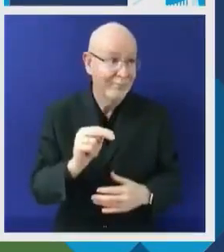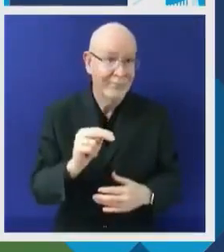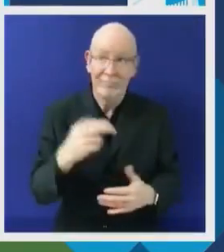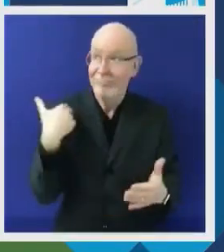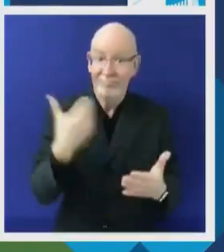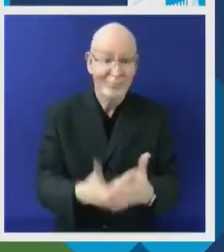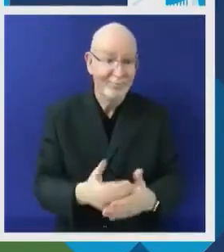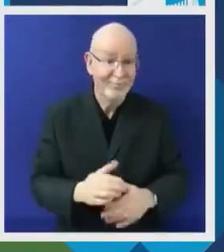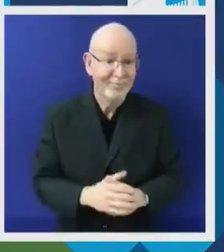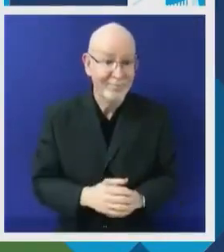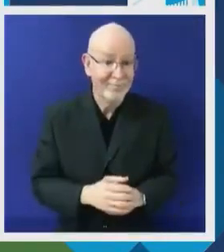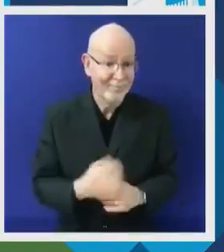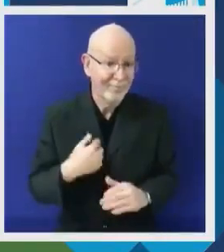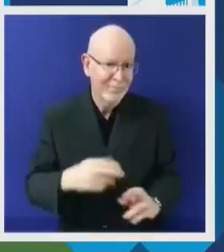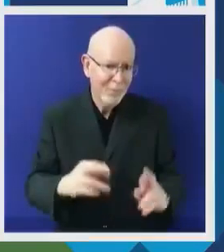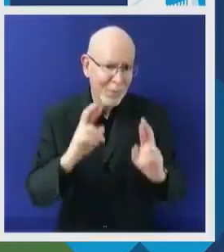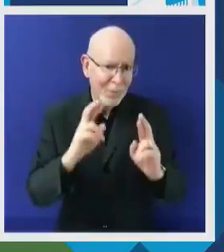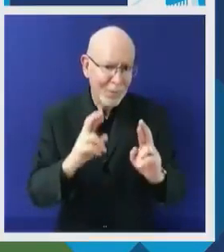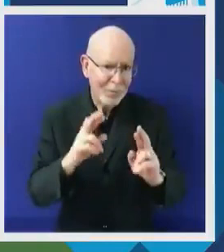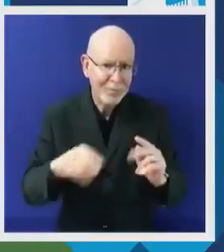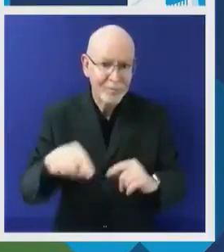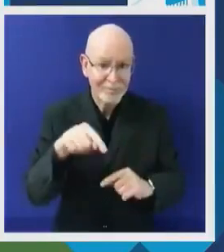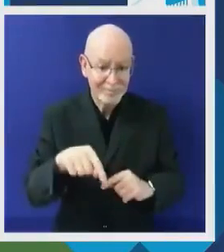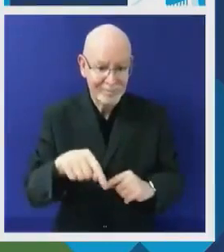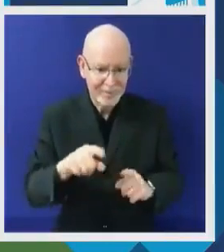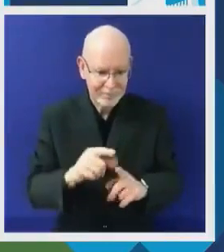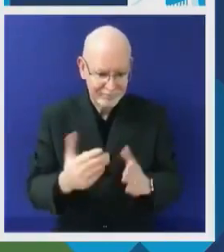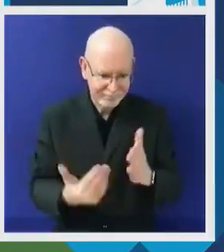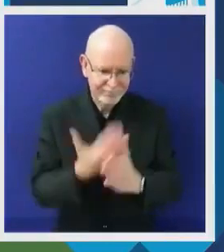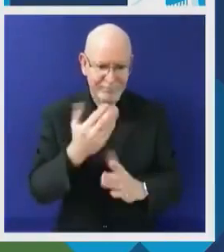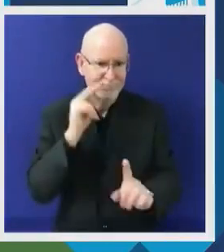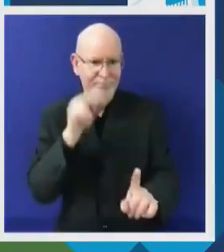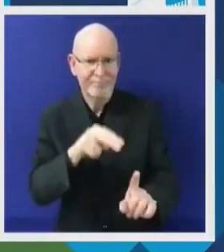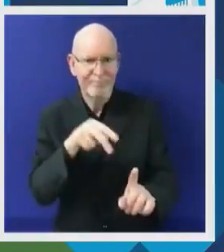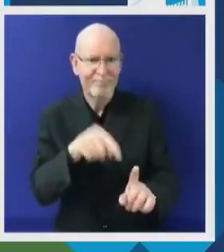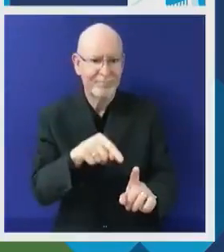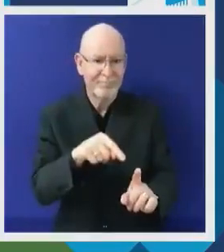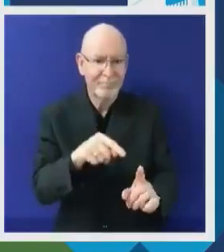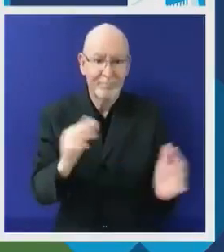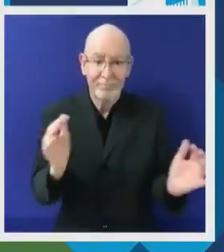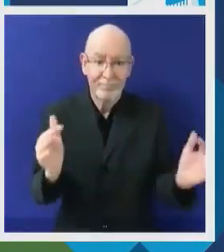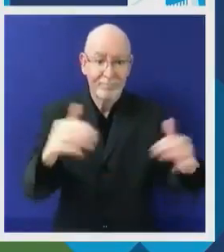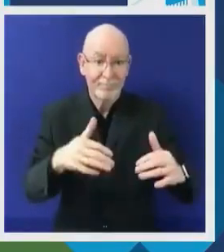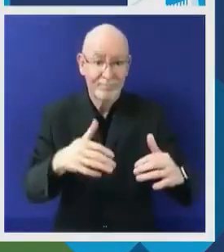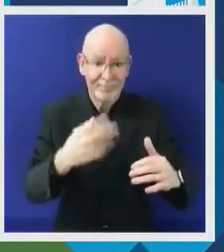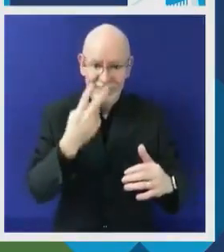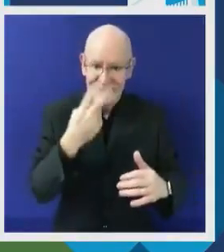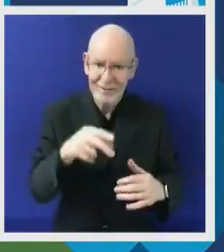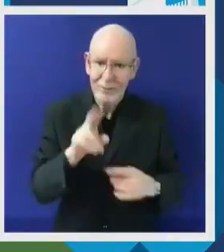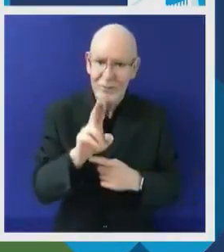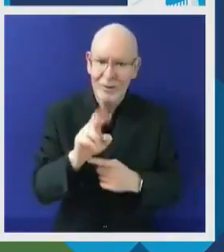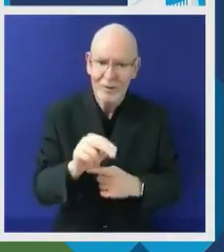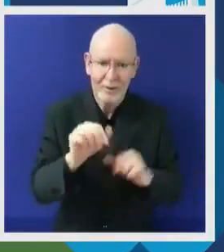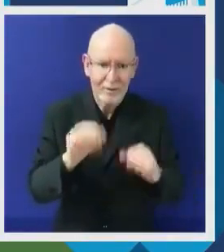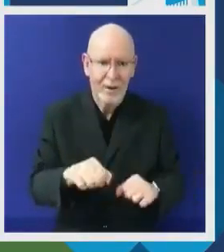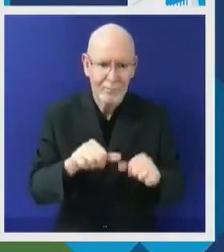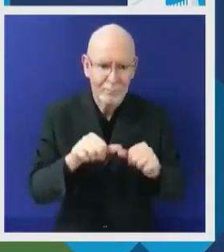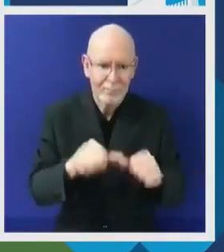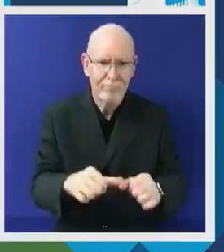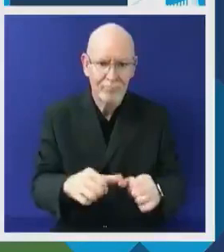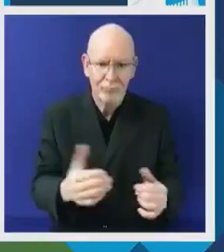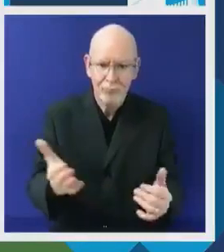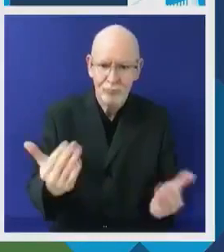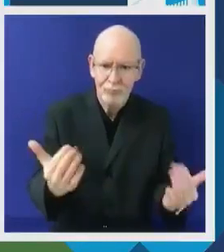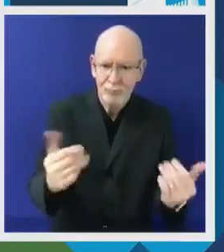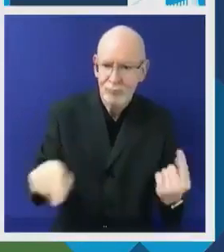driving force in the Decade of Action to deliver on the Sustainable Development Goals. This is an opportunity, an opportunity